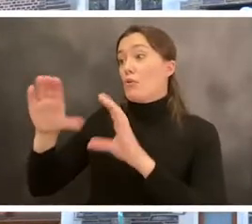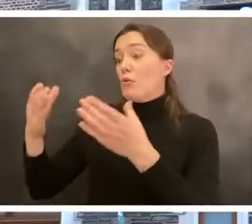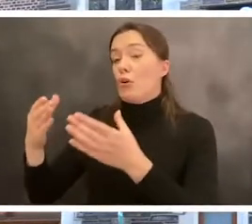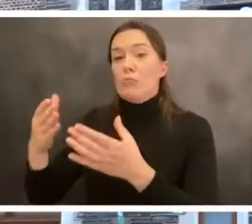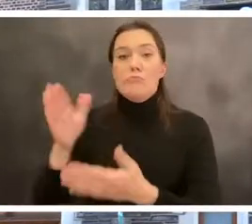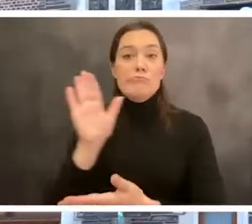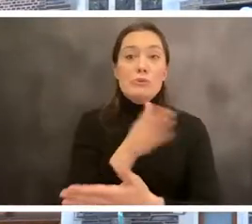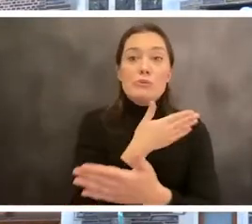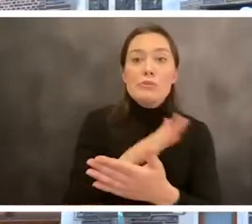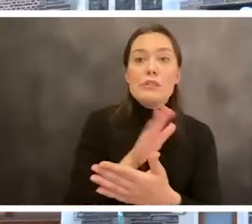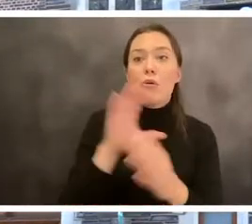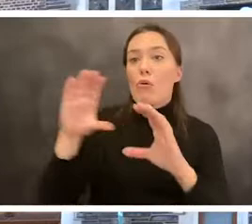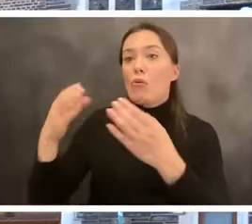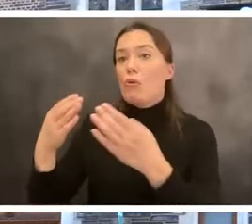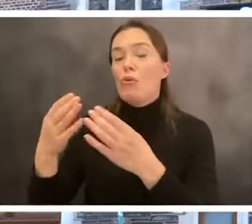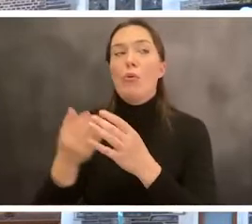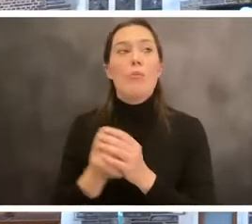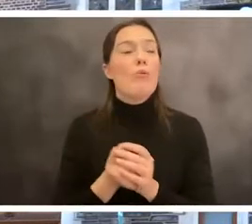musical group or